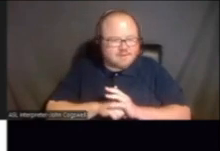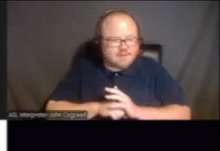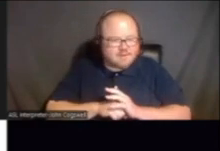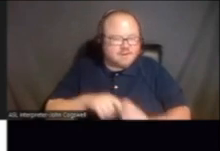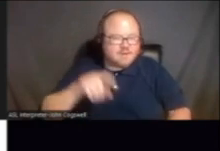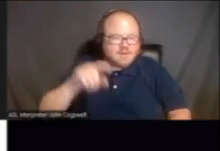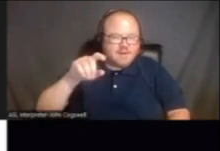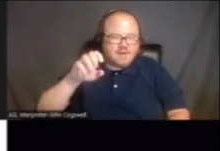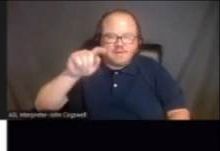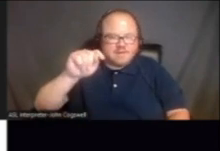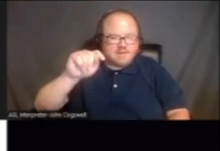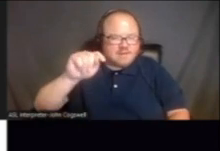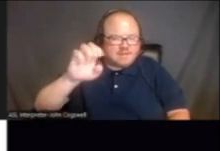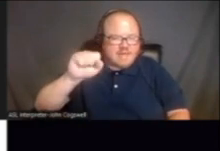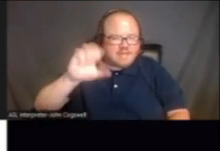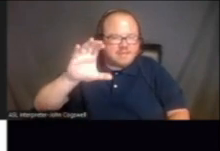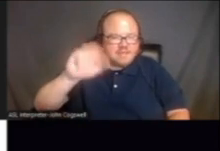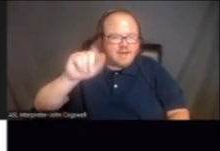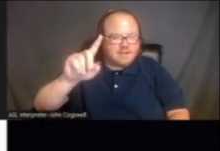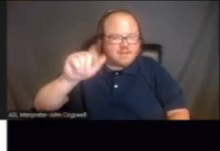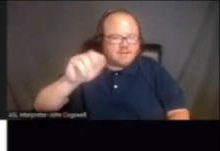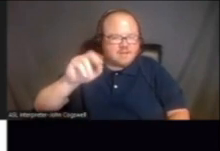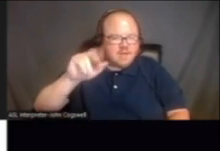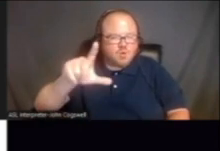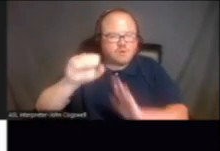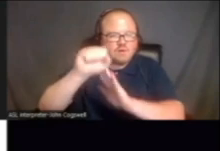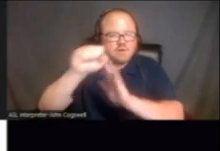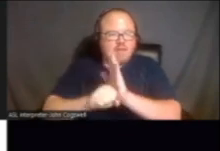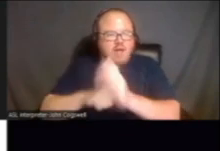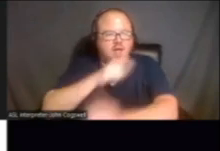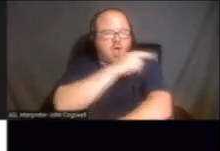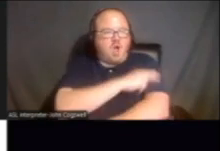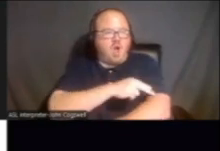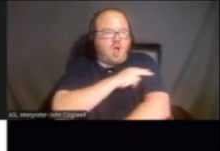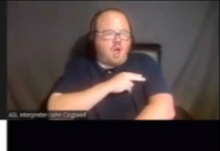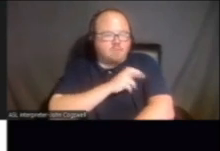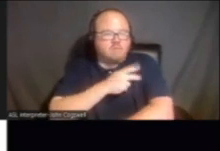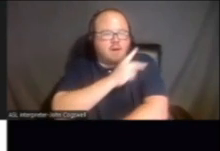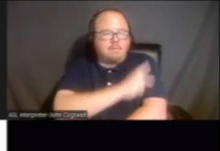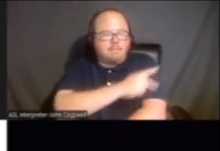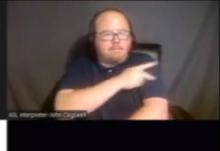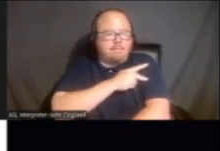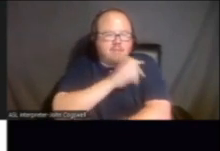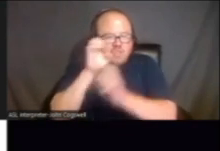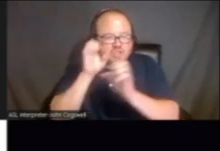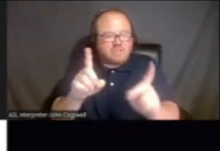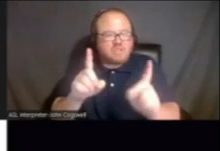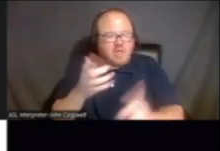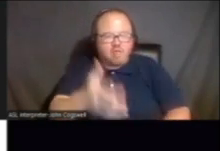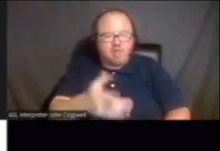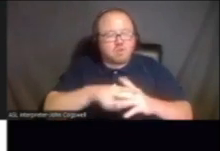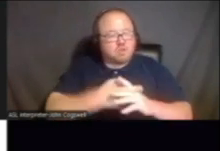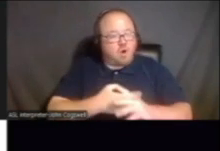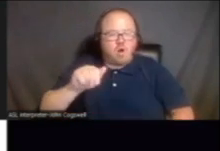Tescadero, I hope I pronounced that correctly, State Hospital via Patient Education Network, and that started on